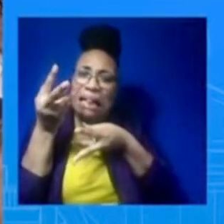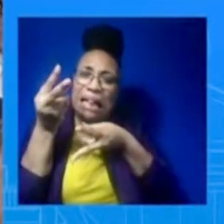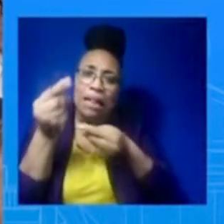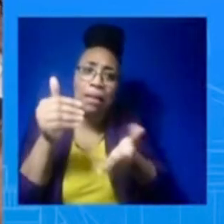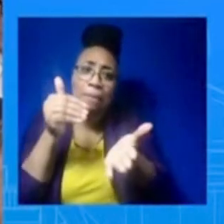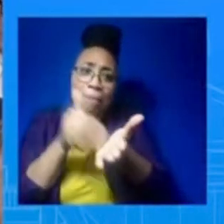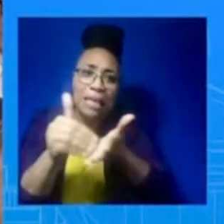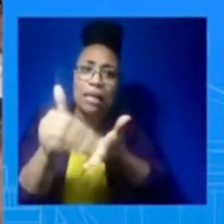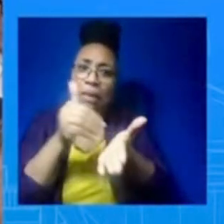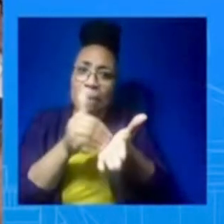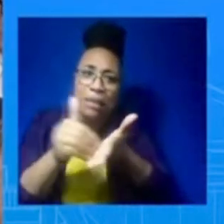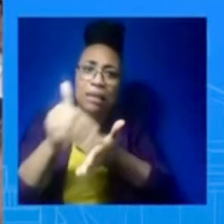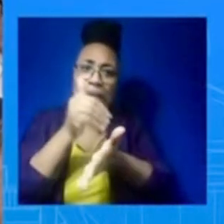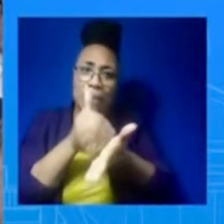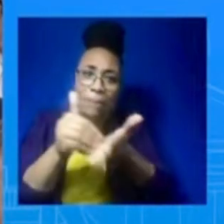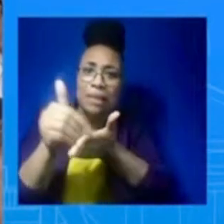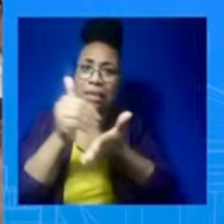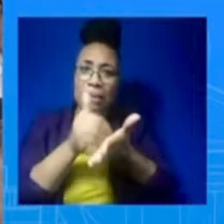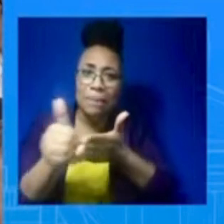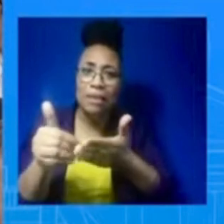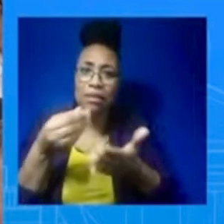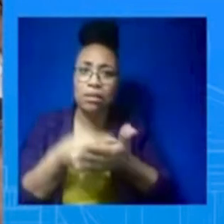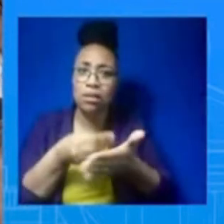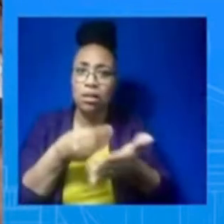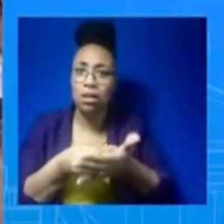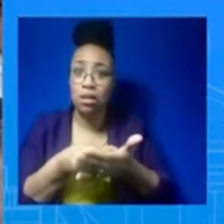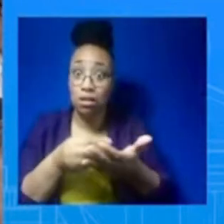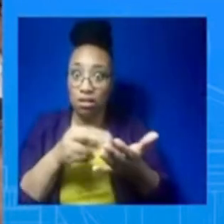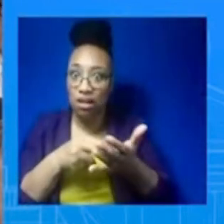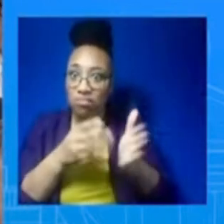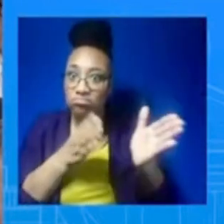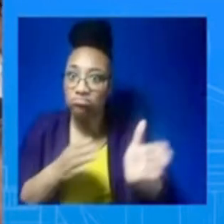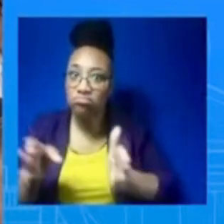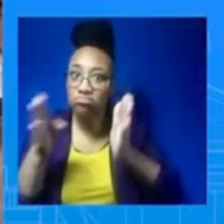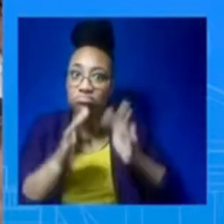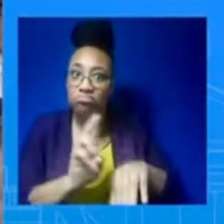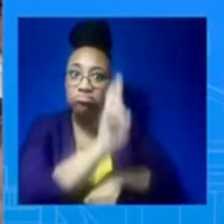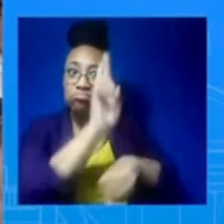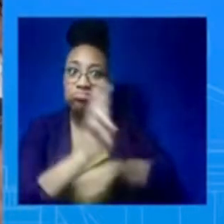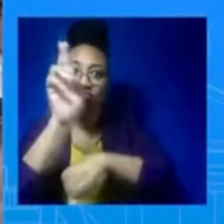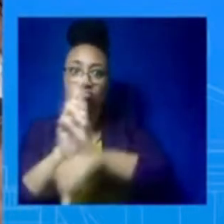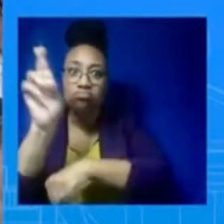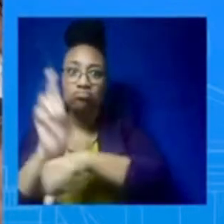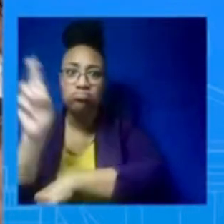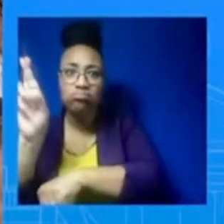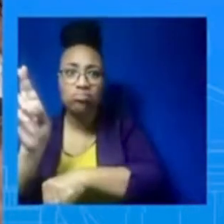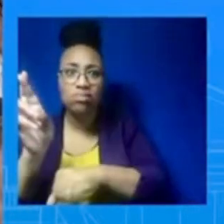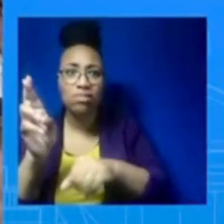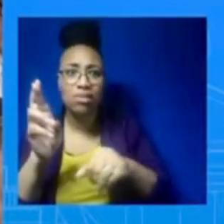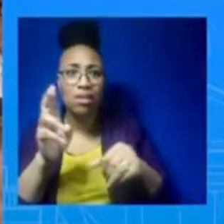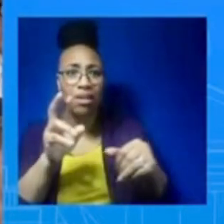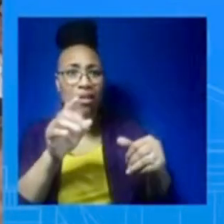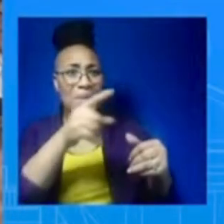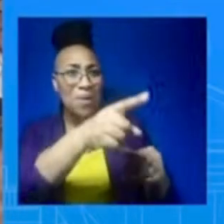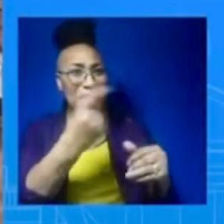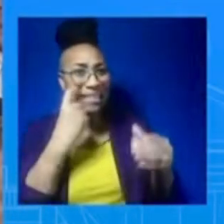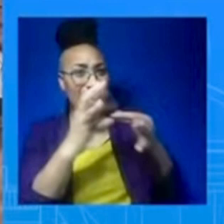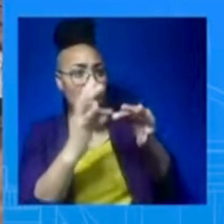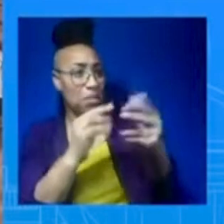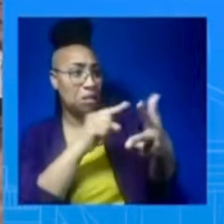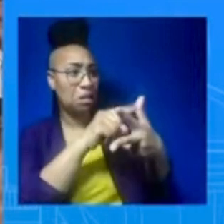were benign in nature. And that suggests a Commander-in-Chief who overreacted